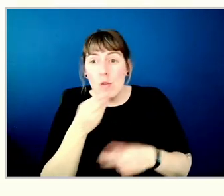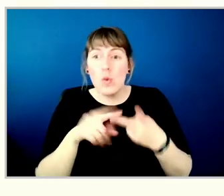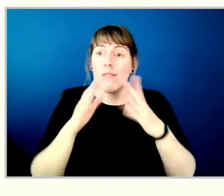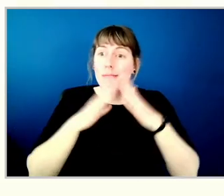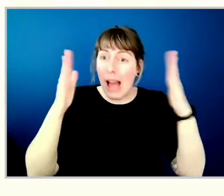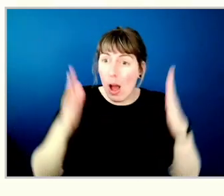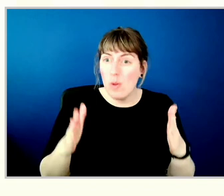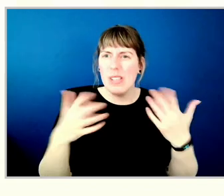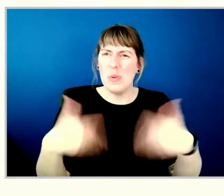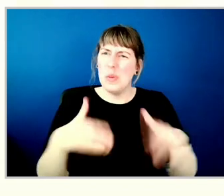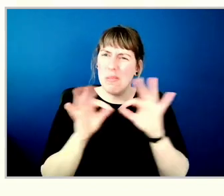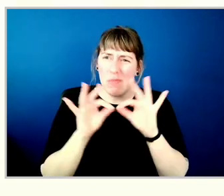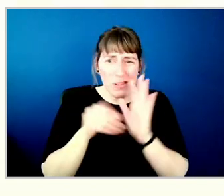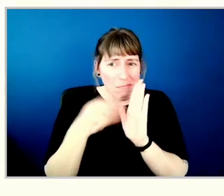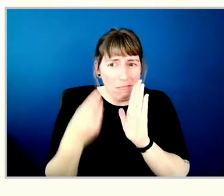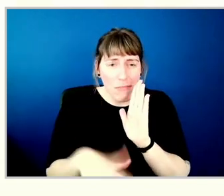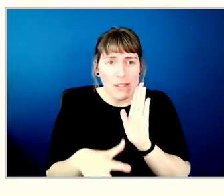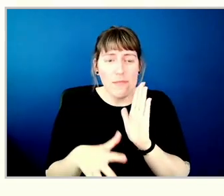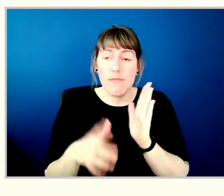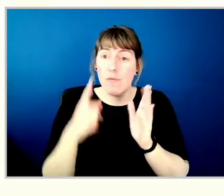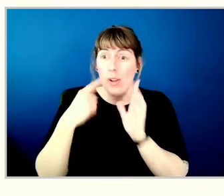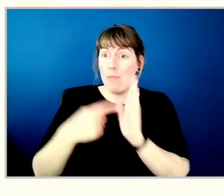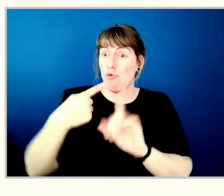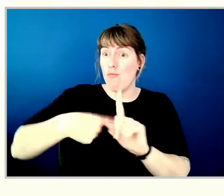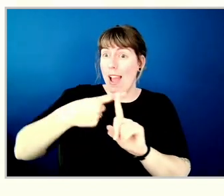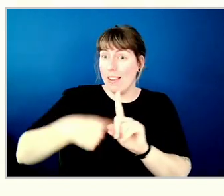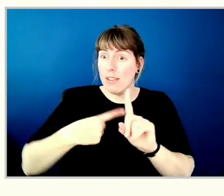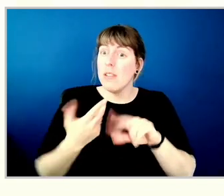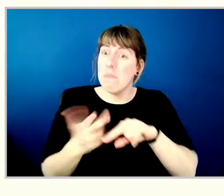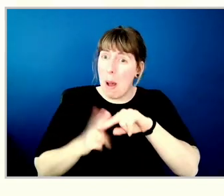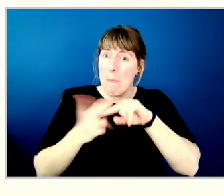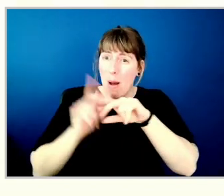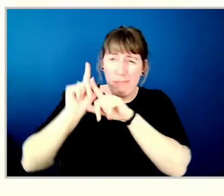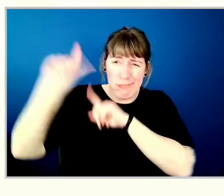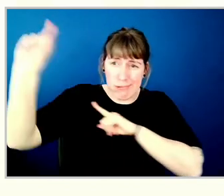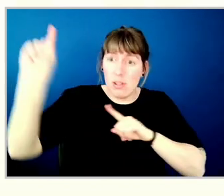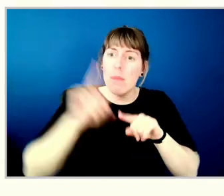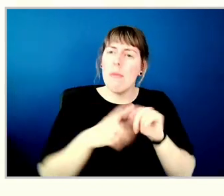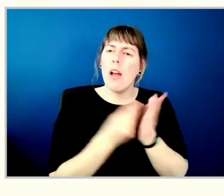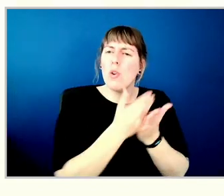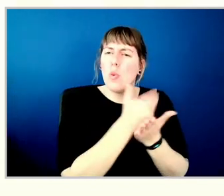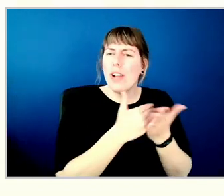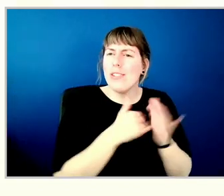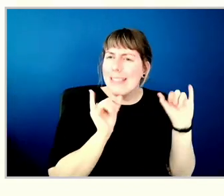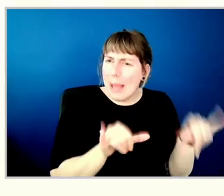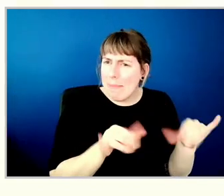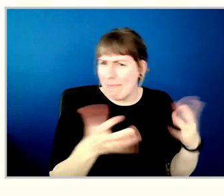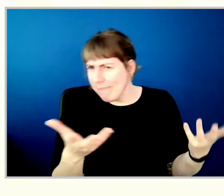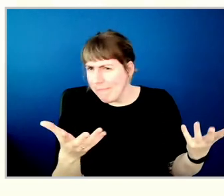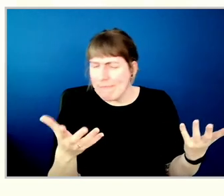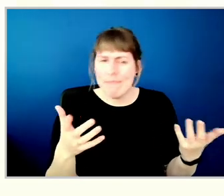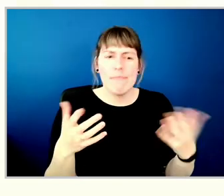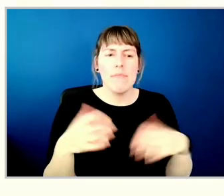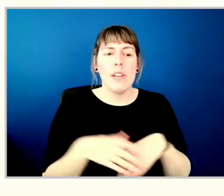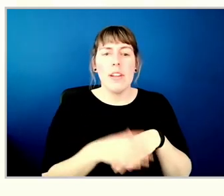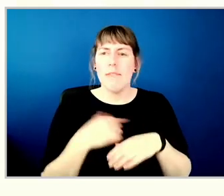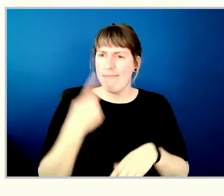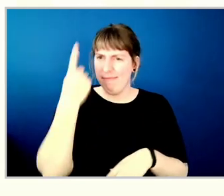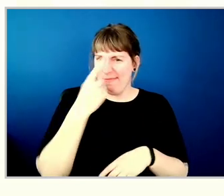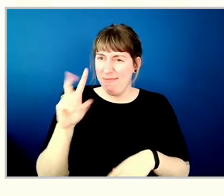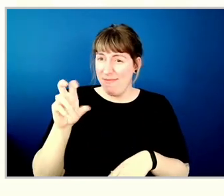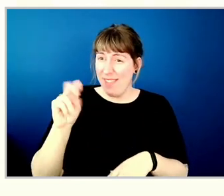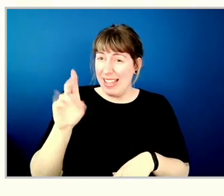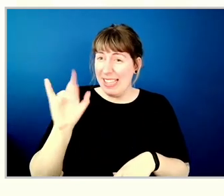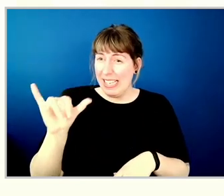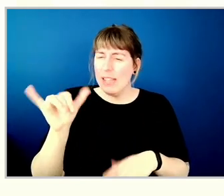as prices and expenses, like rent, continue to surge and wages stay the same. I'm wondering if Vancity has any initiatives to address